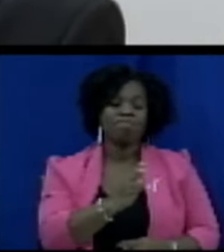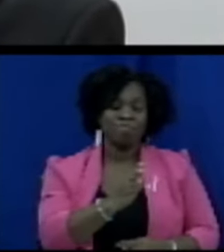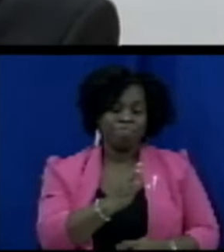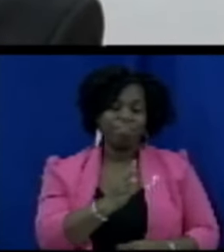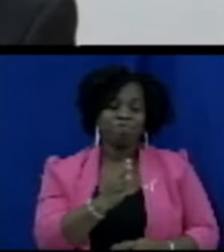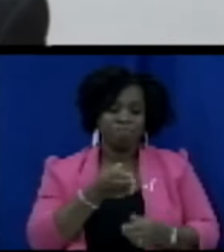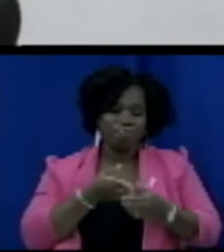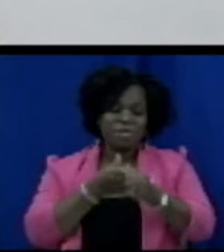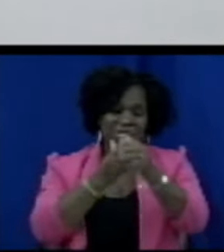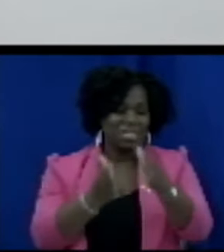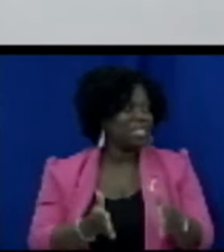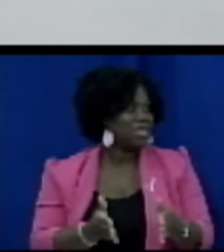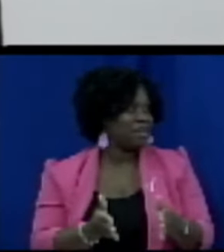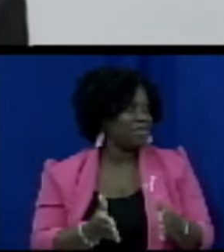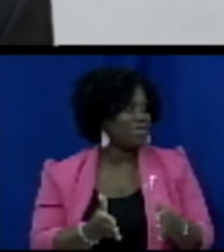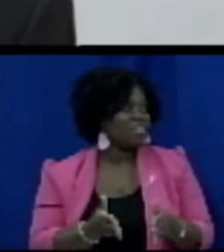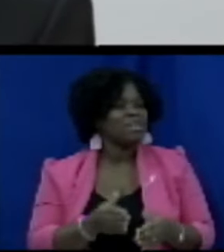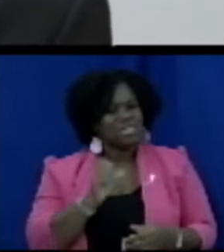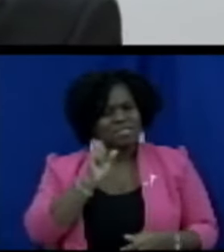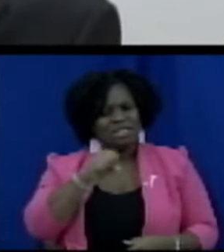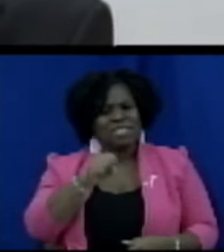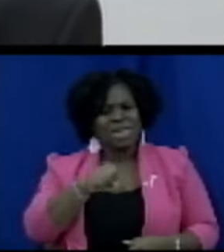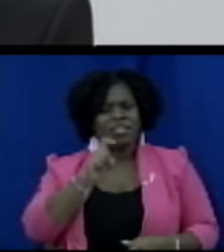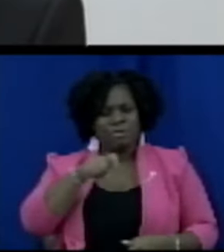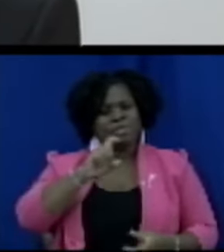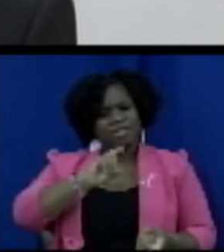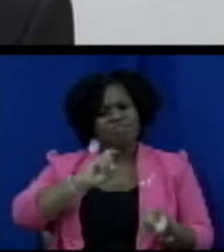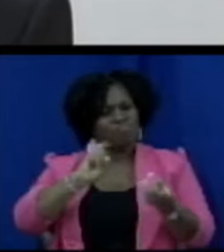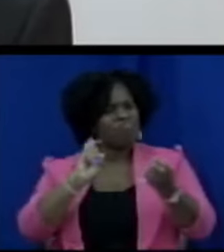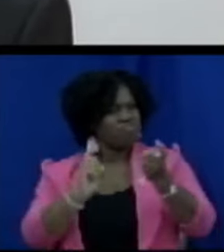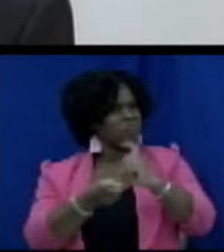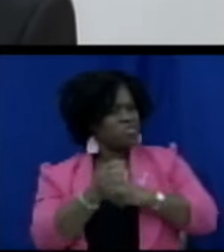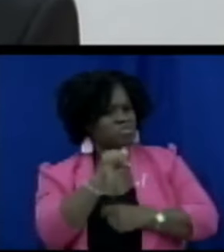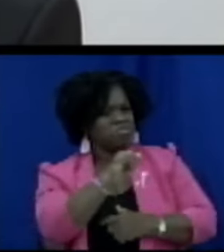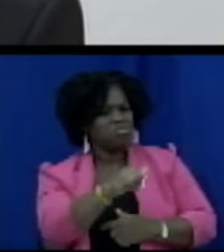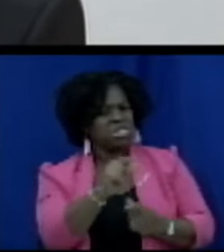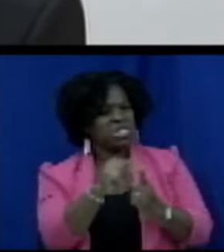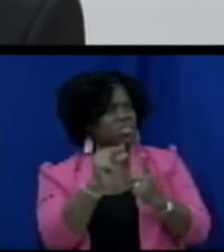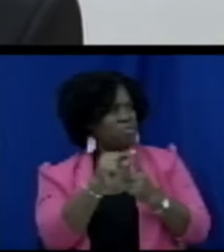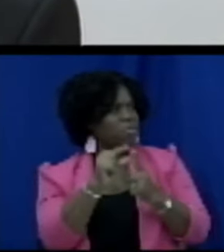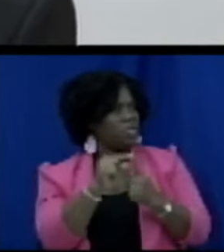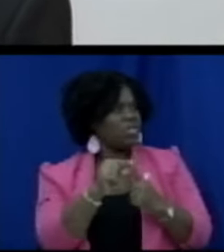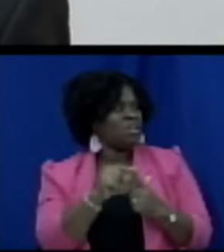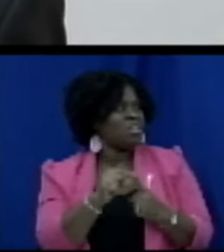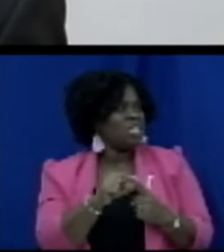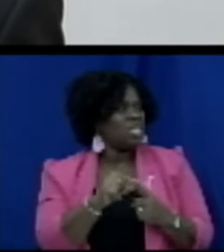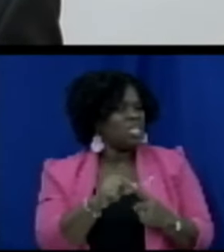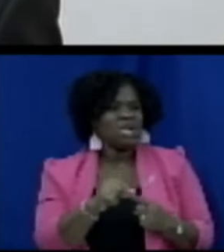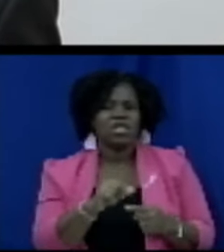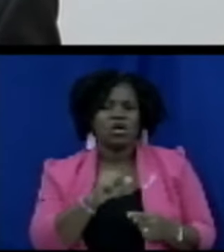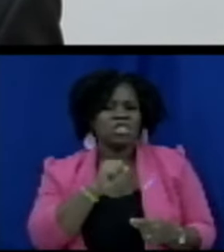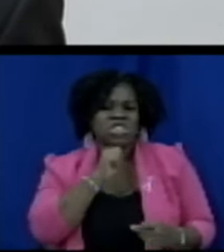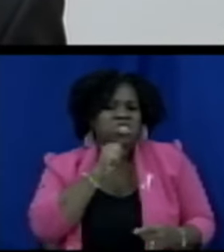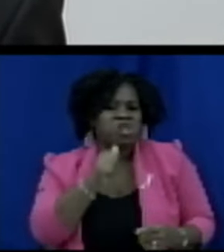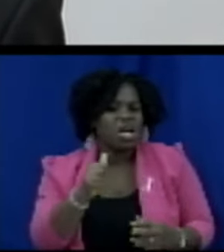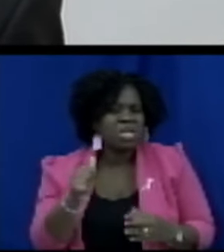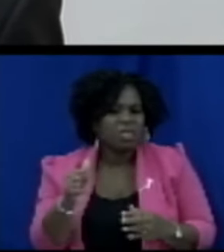etc really we will have to have amendment because it is not expected